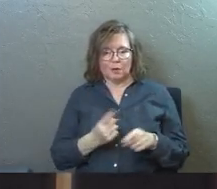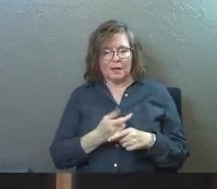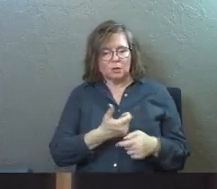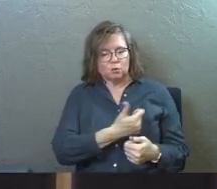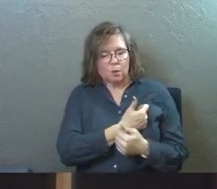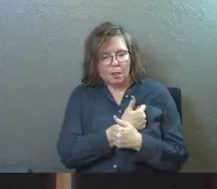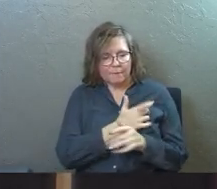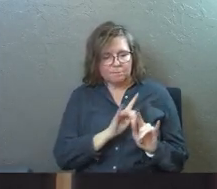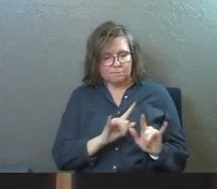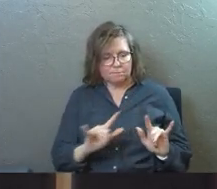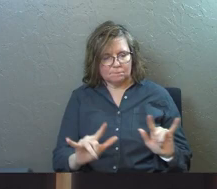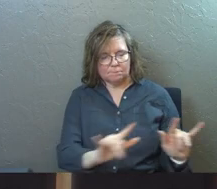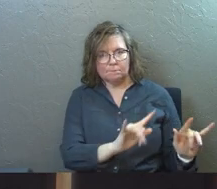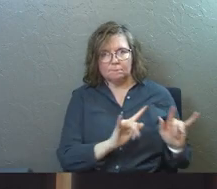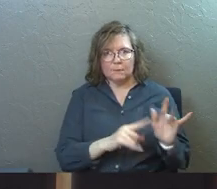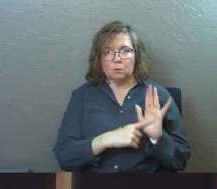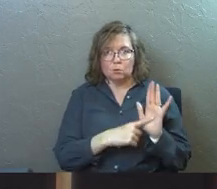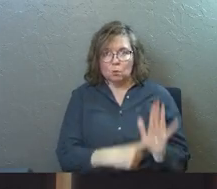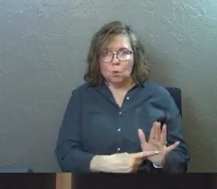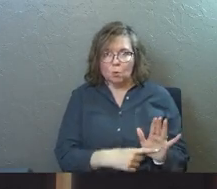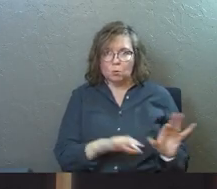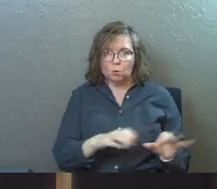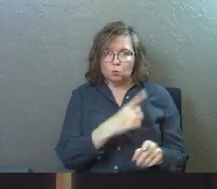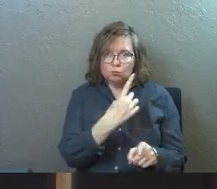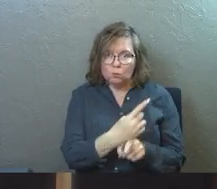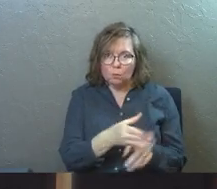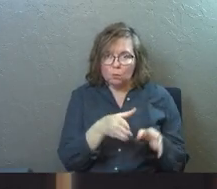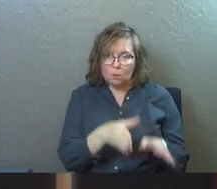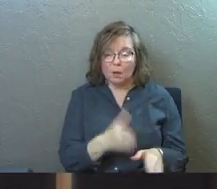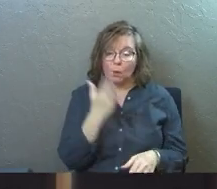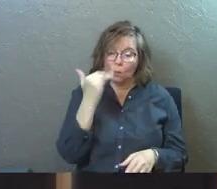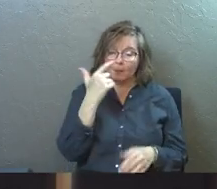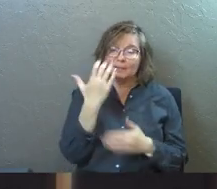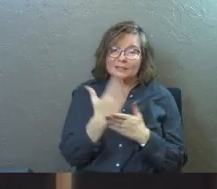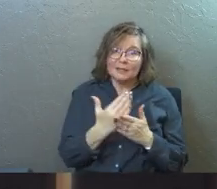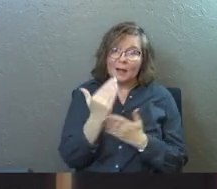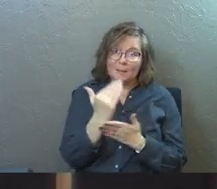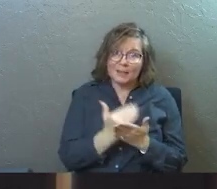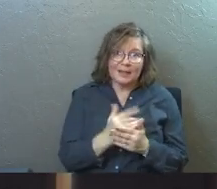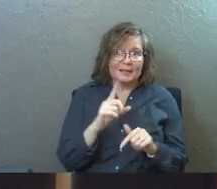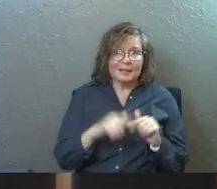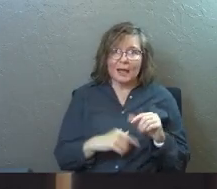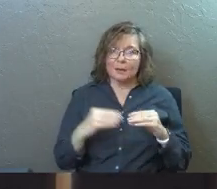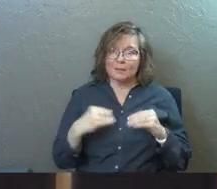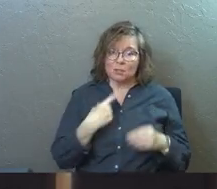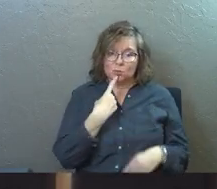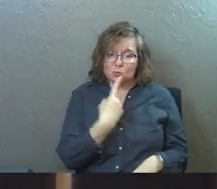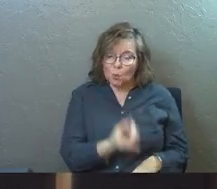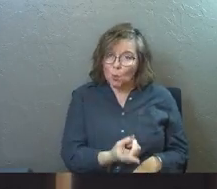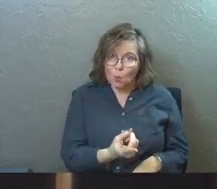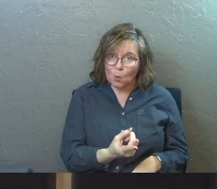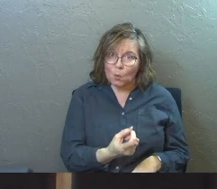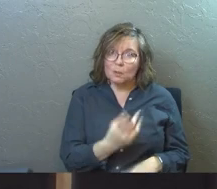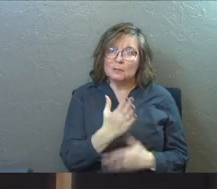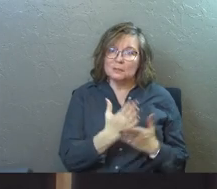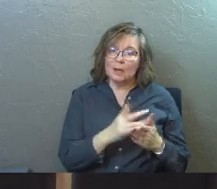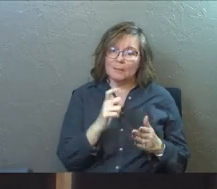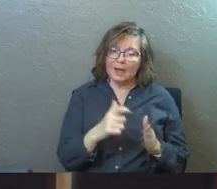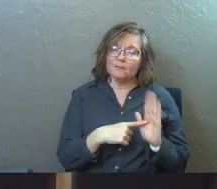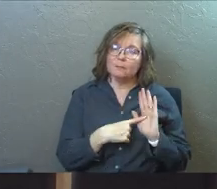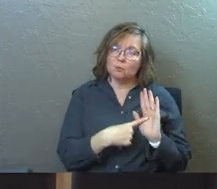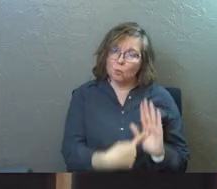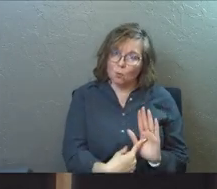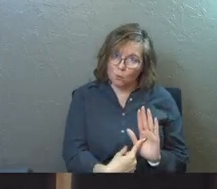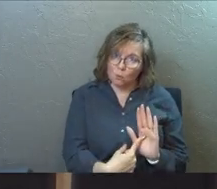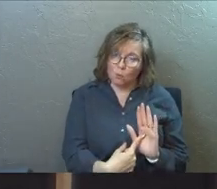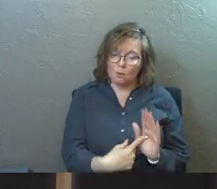to love her kids. Why? Because some lessons cannot be told to your kids. Some of them have